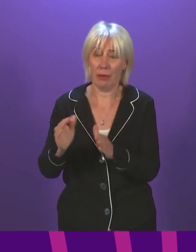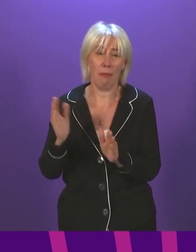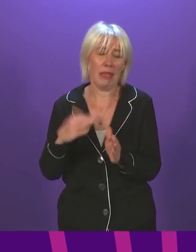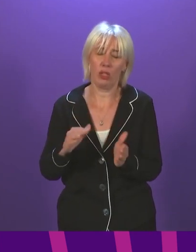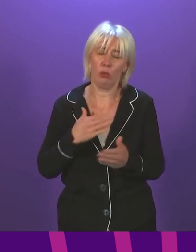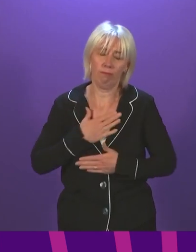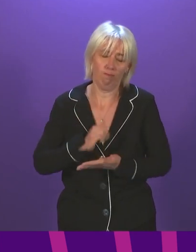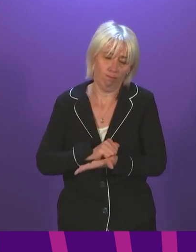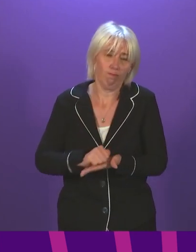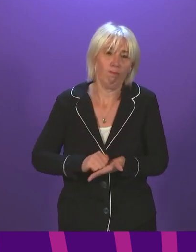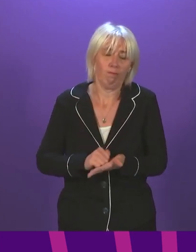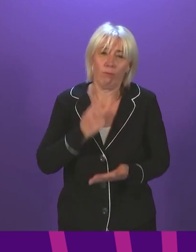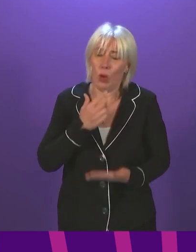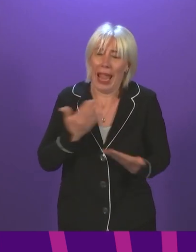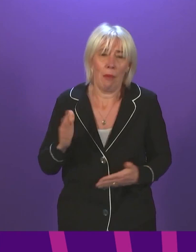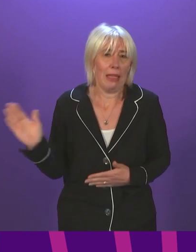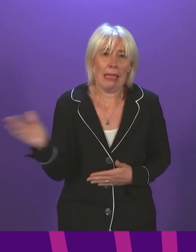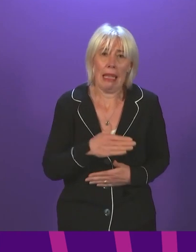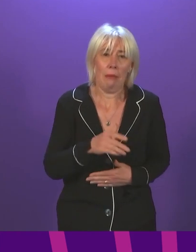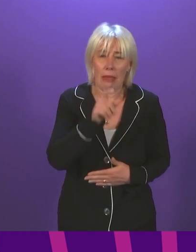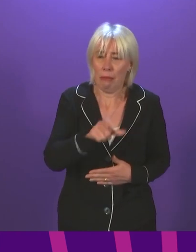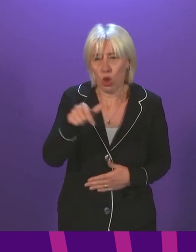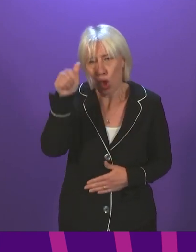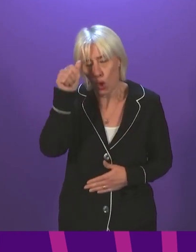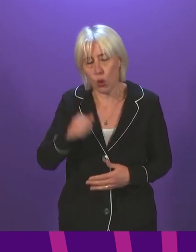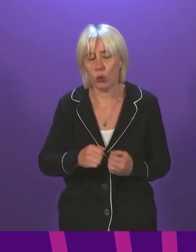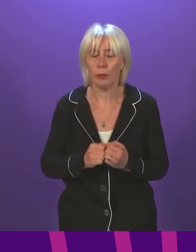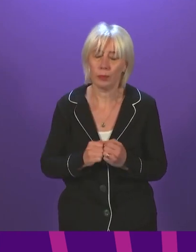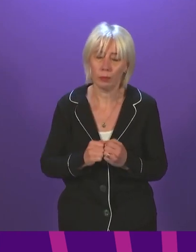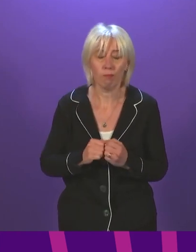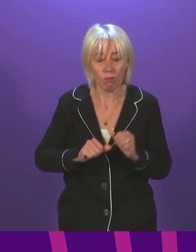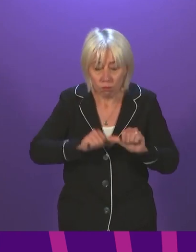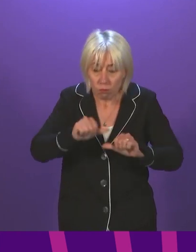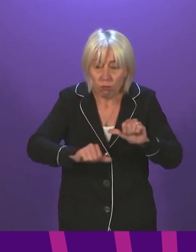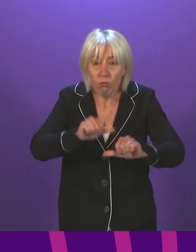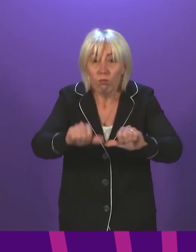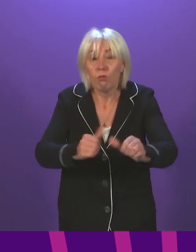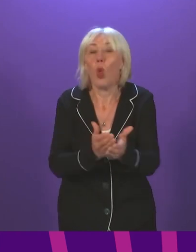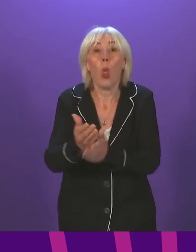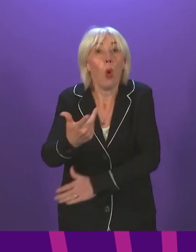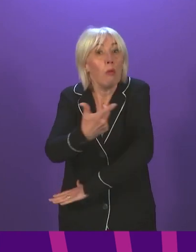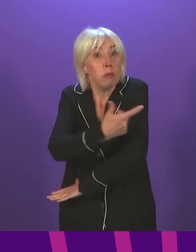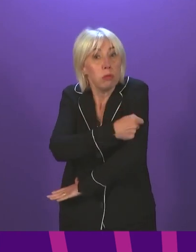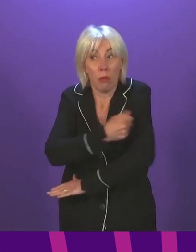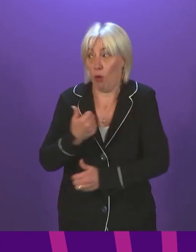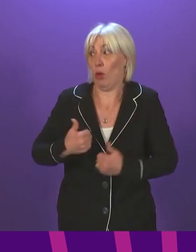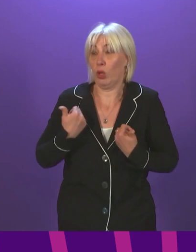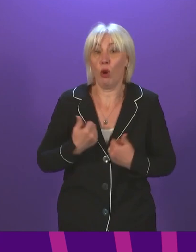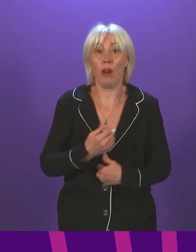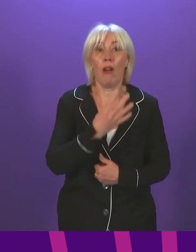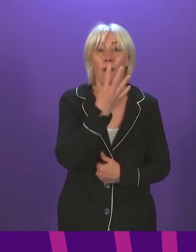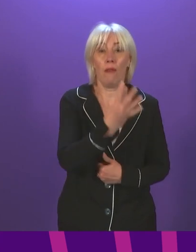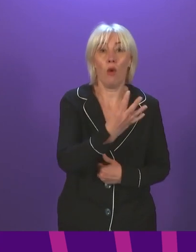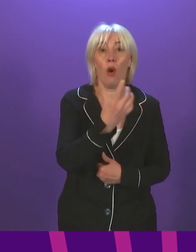condolences to everyone who has lost a loved one. Good progress continues to be made in the vaccination programme. As of this morning, 4